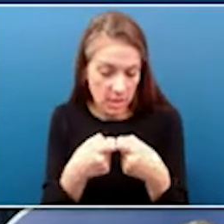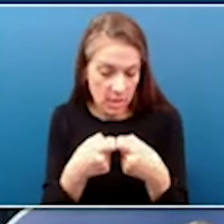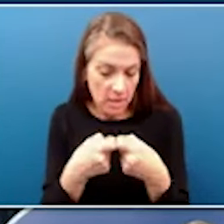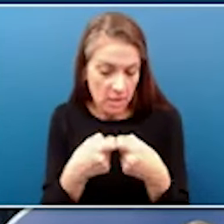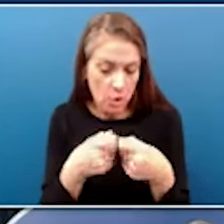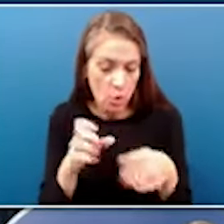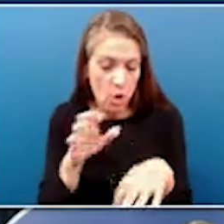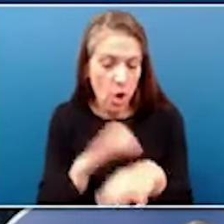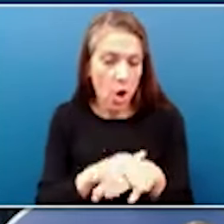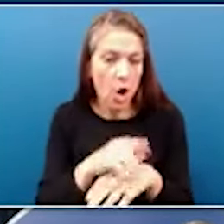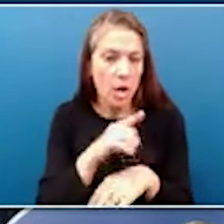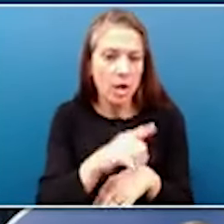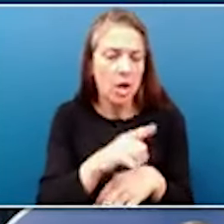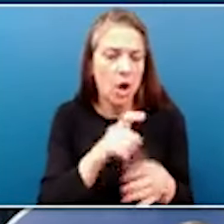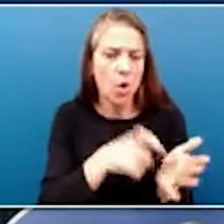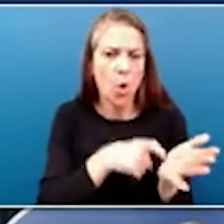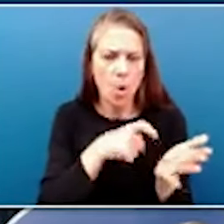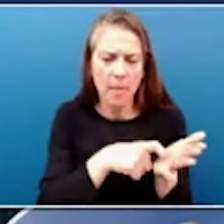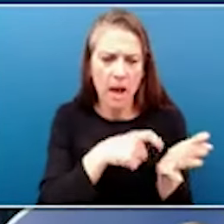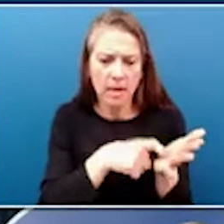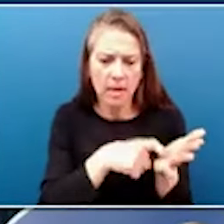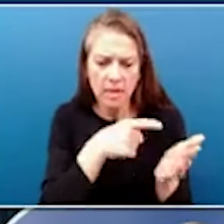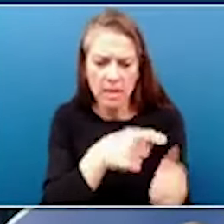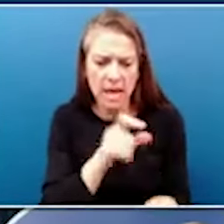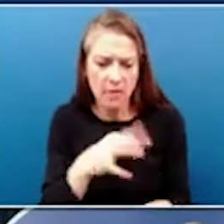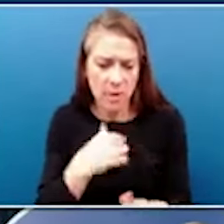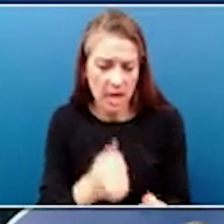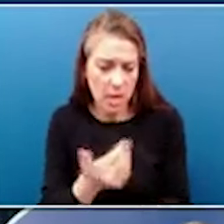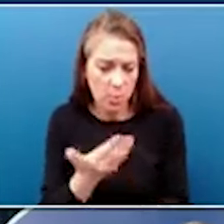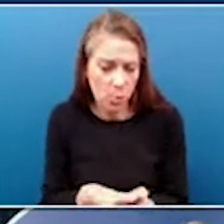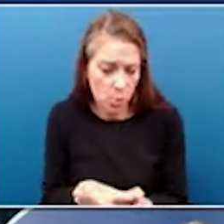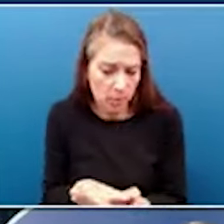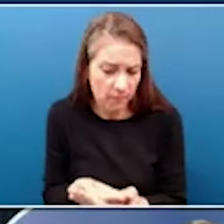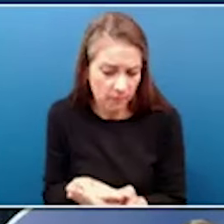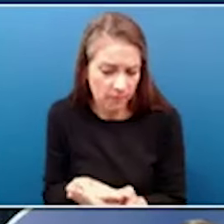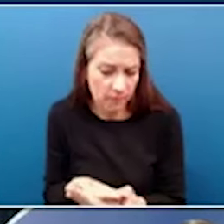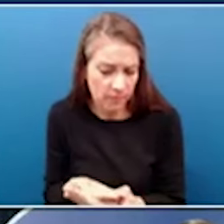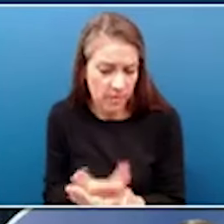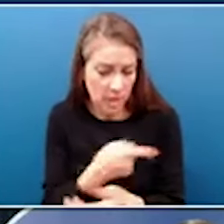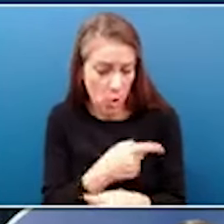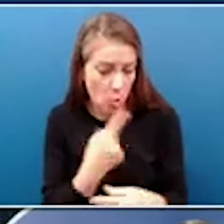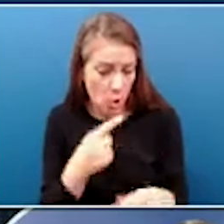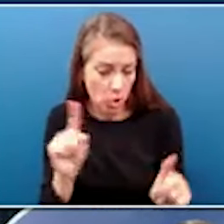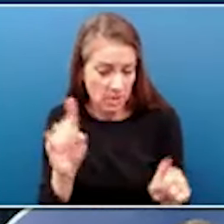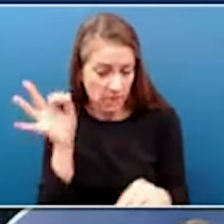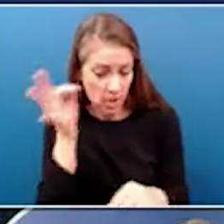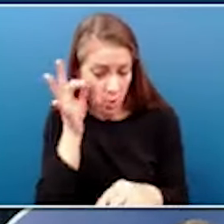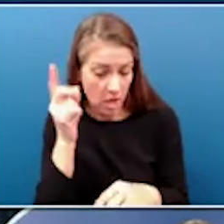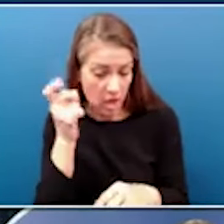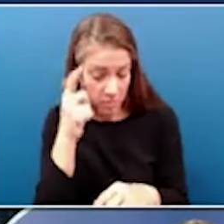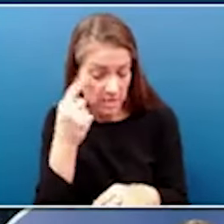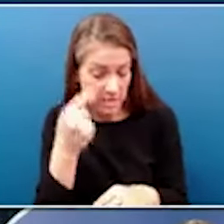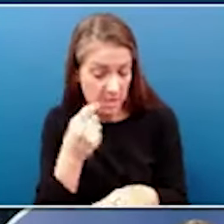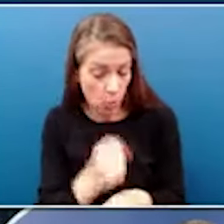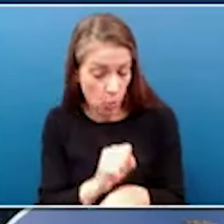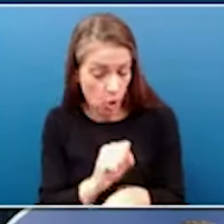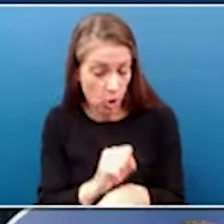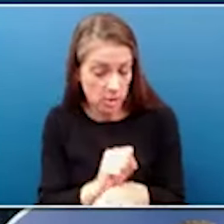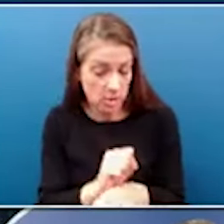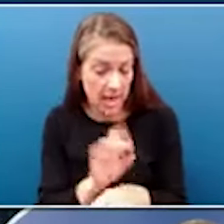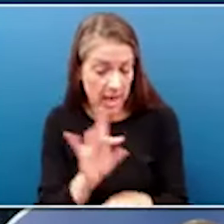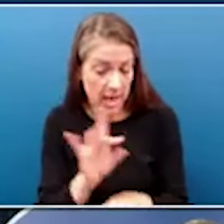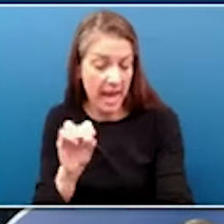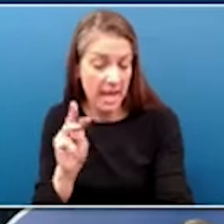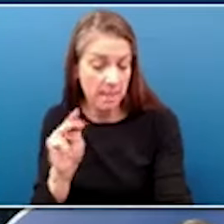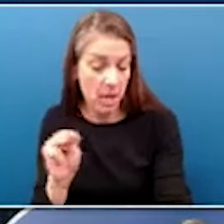coal mine. The great thing about this is if we can prove that it works and the federal government believes it works, it's putting 80 something million dollars in, they're